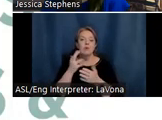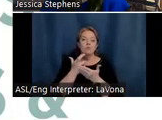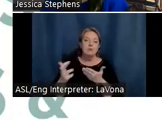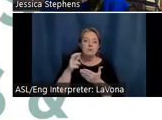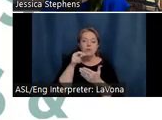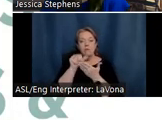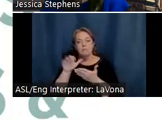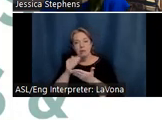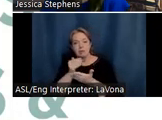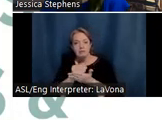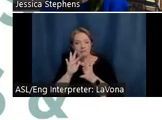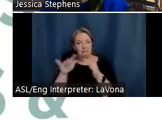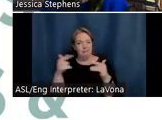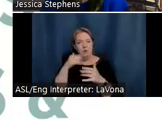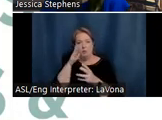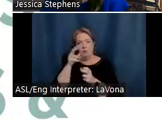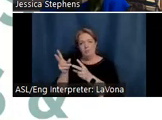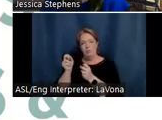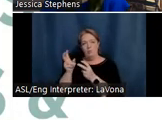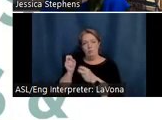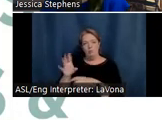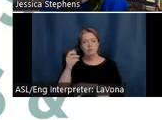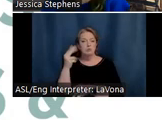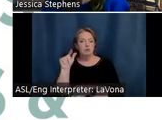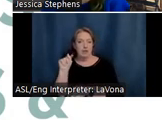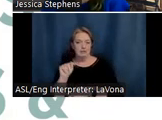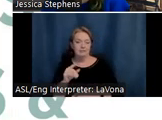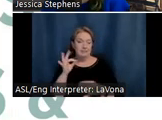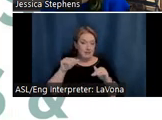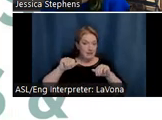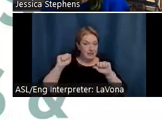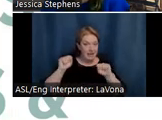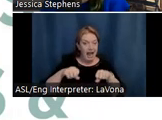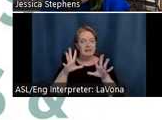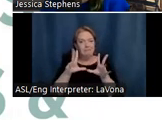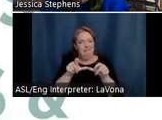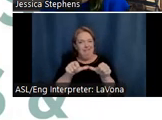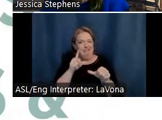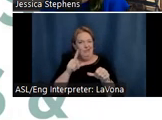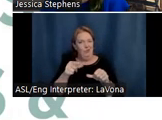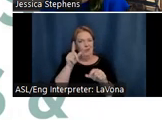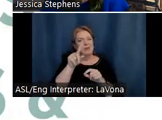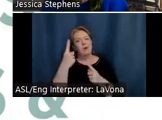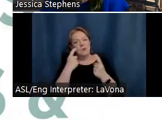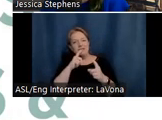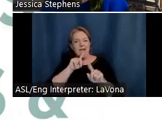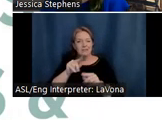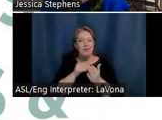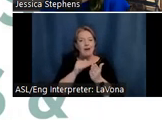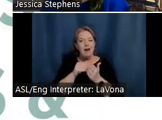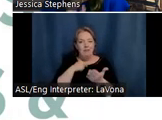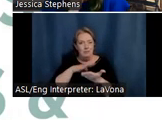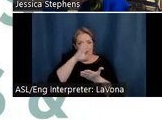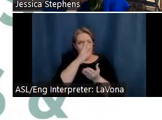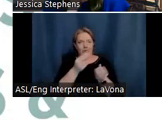available through the chat feature. If you can, definitely stick around for the Q&A portion, as we often learn many fascinating details,